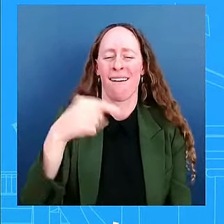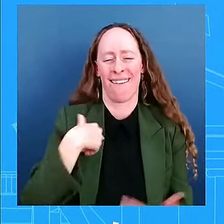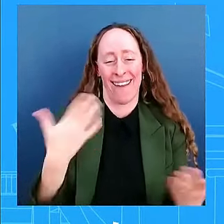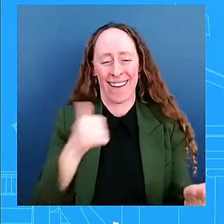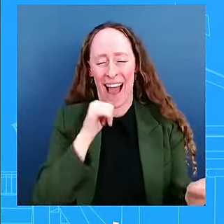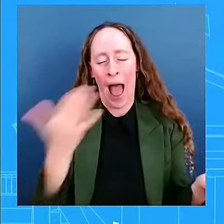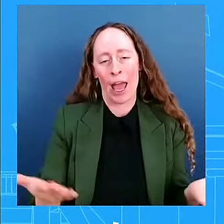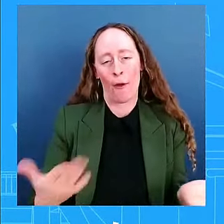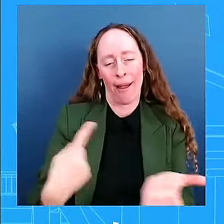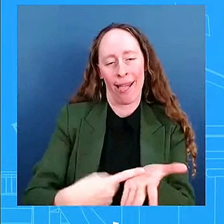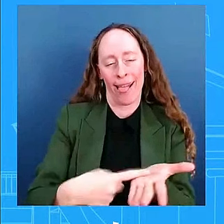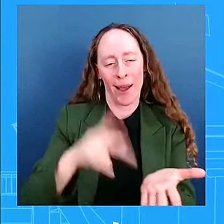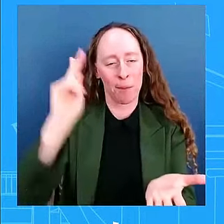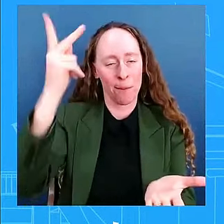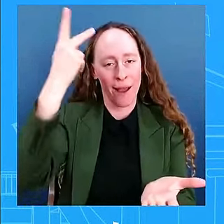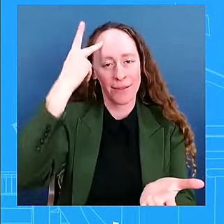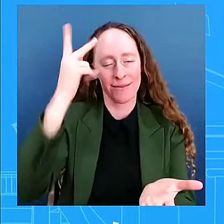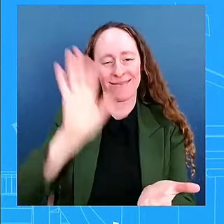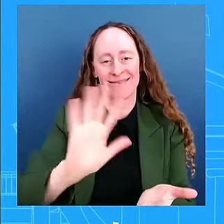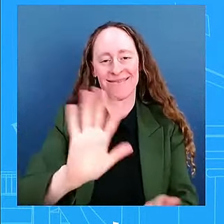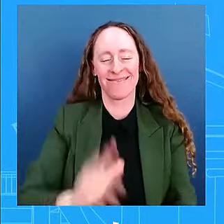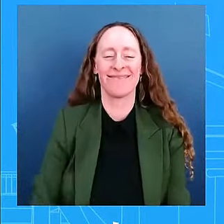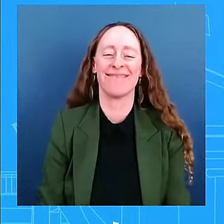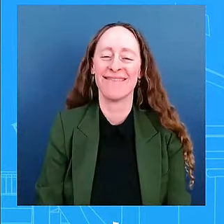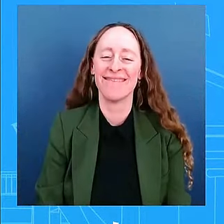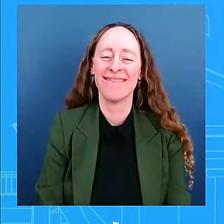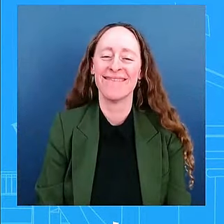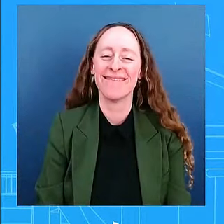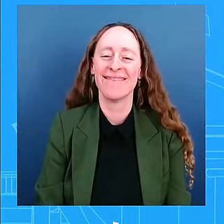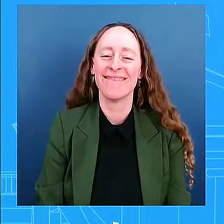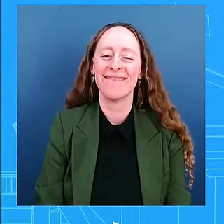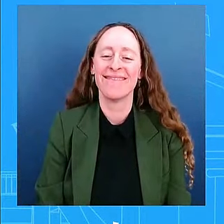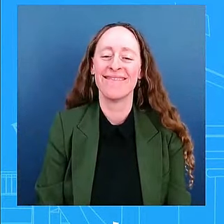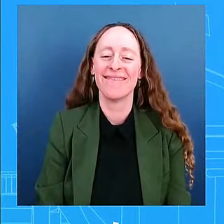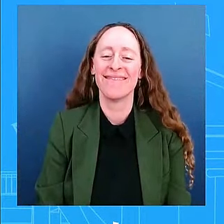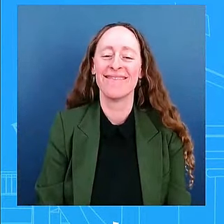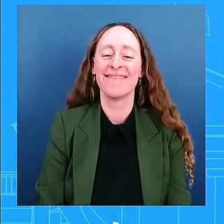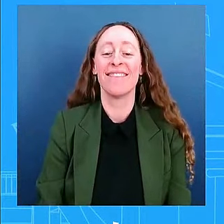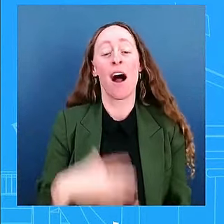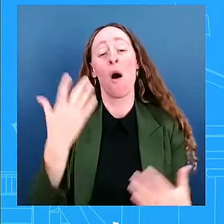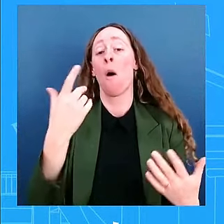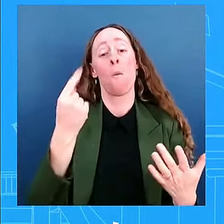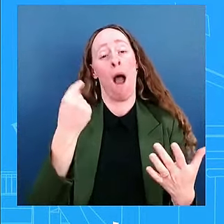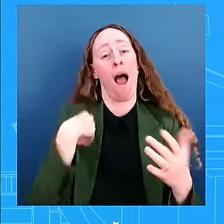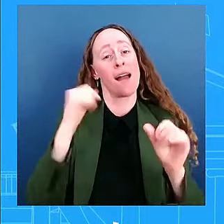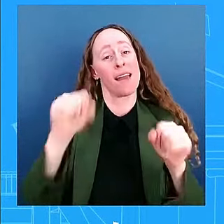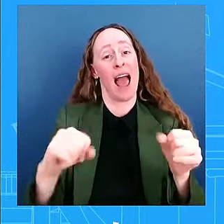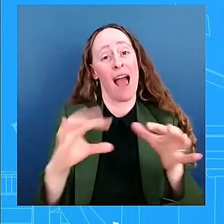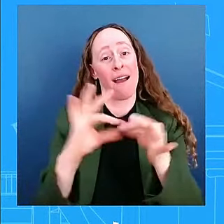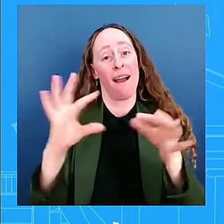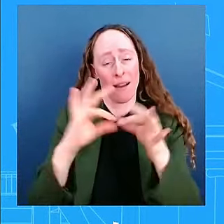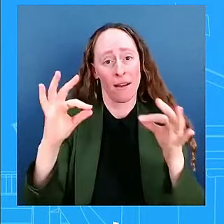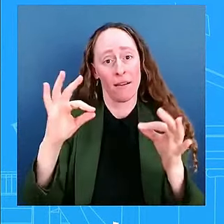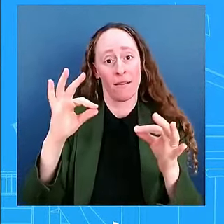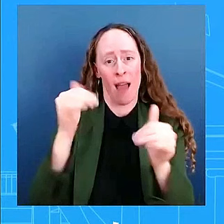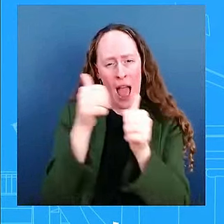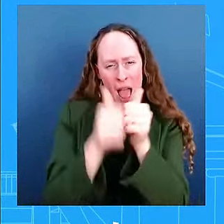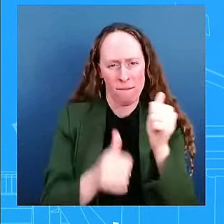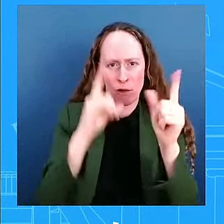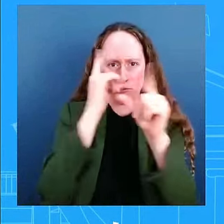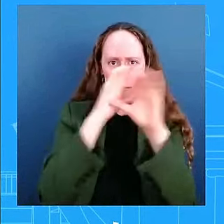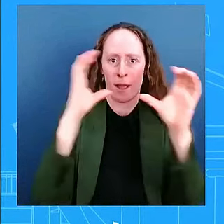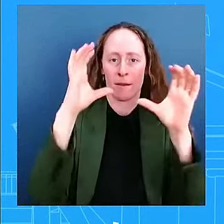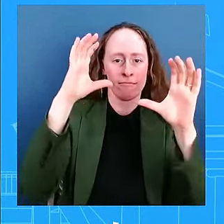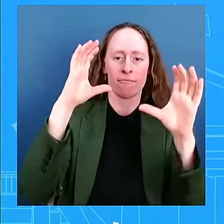broadly is that every every president has the opportunity to cut their own path. And